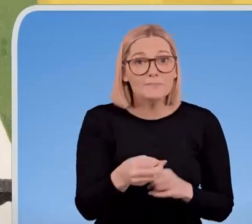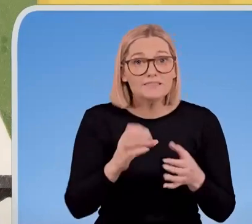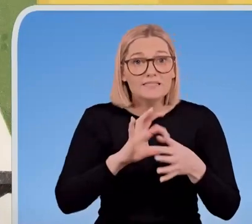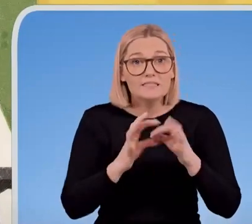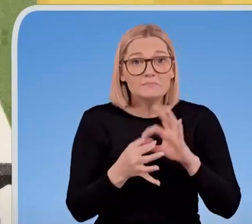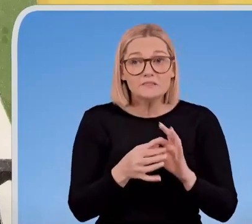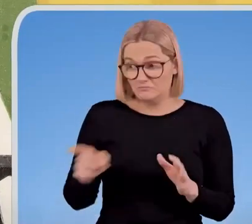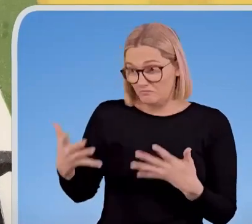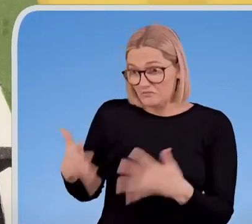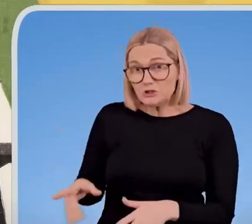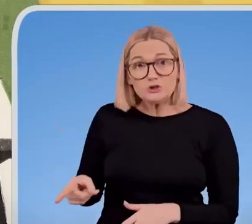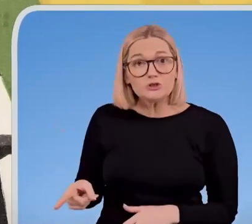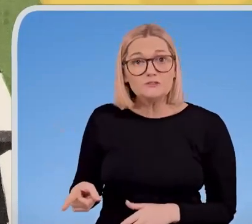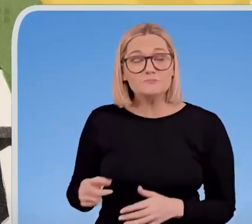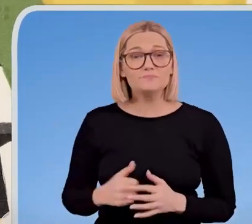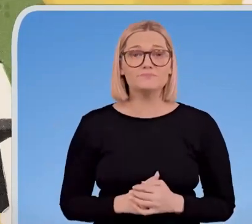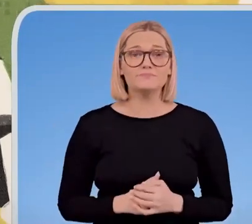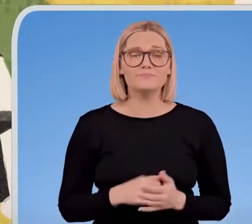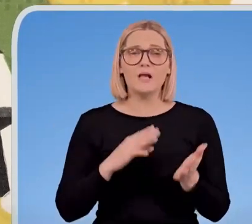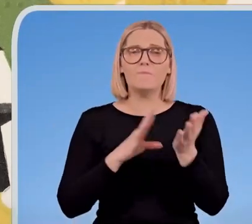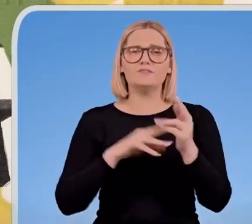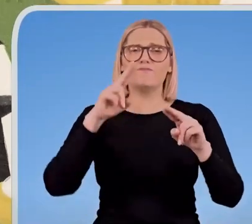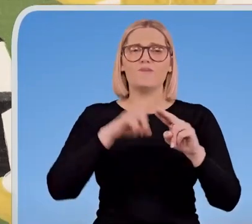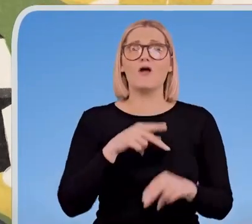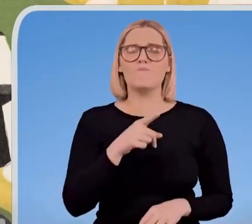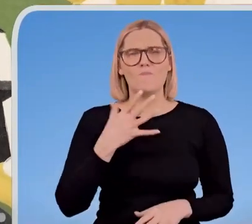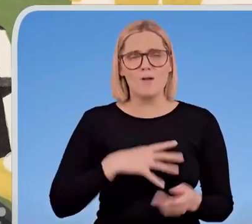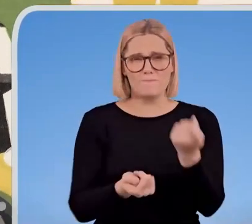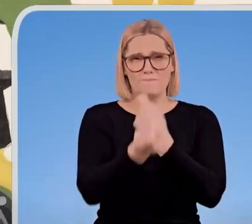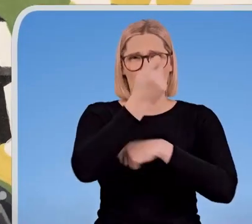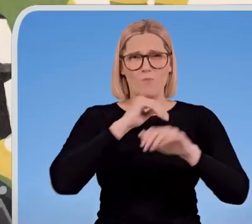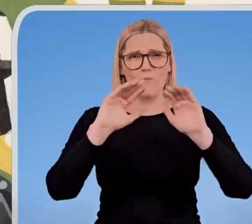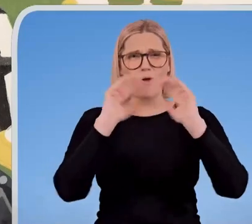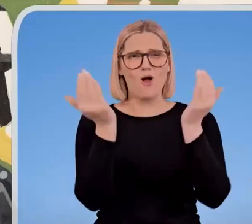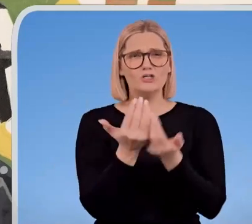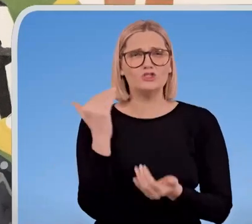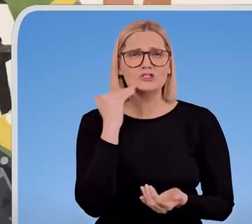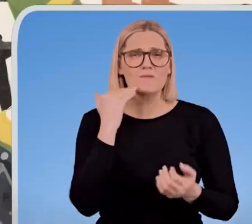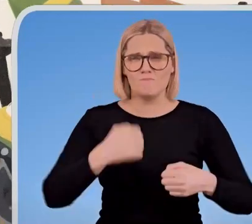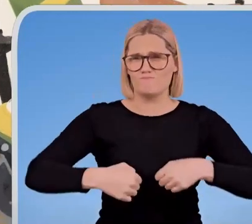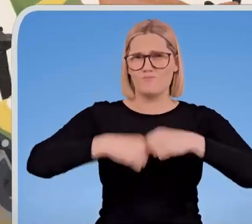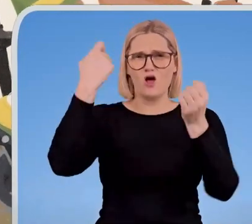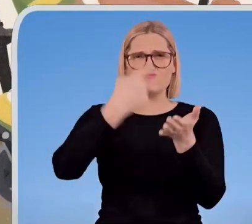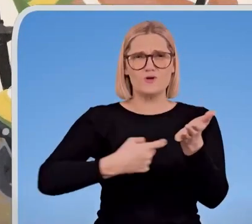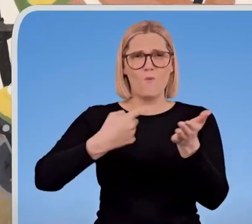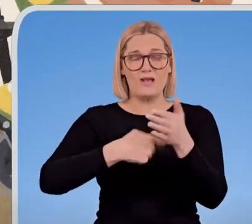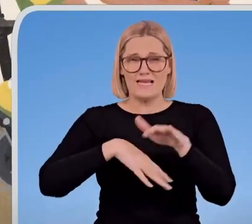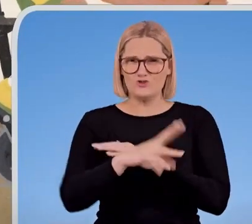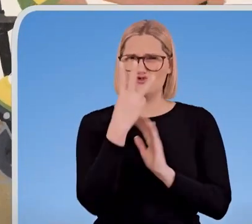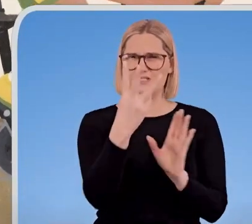He wanted to be a world champion and a world record holder in three years. His coach laughed and said that it couldn't be done.